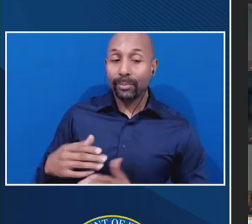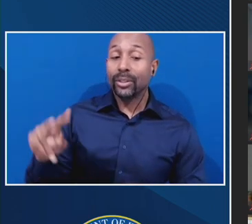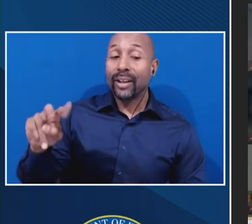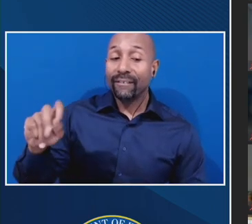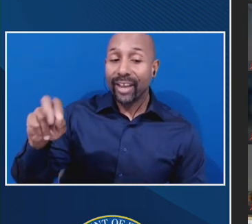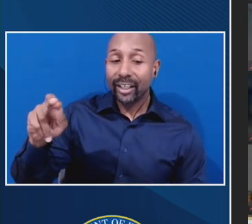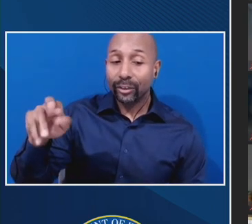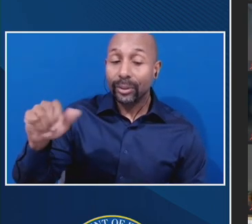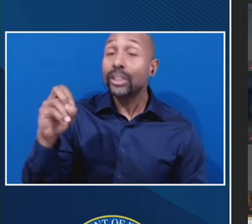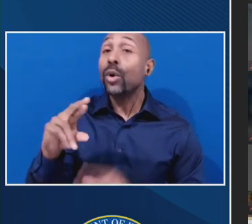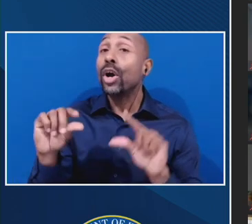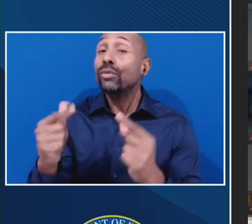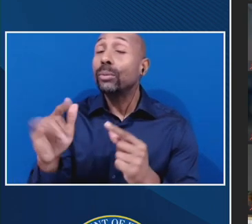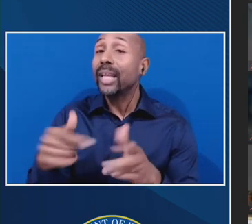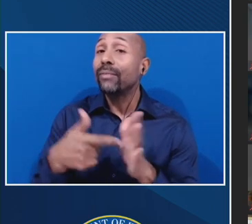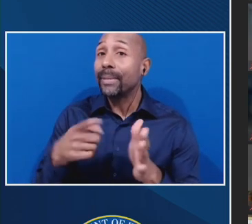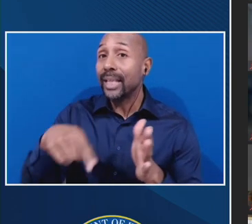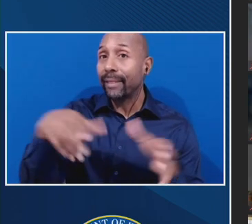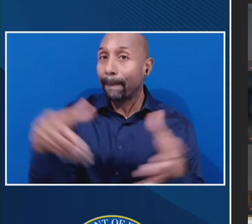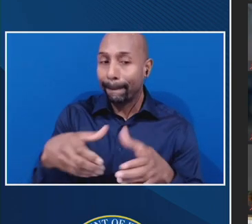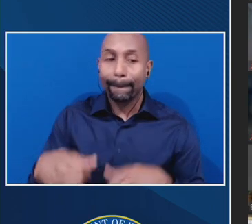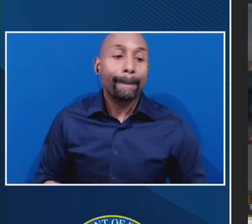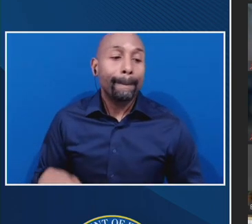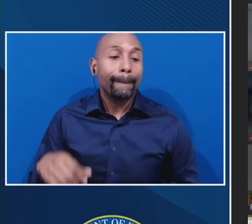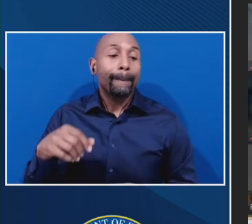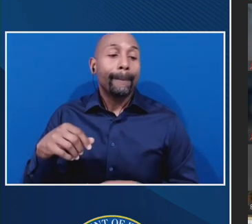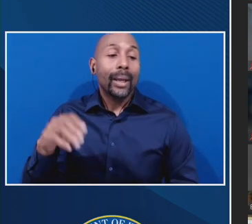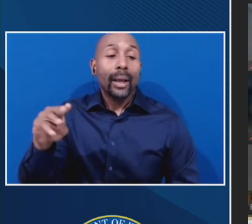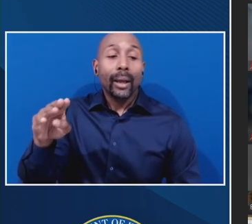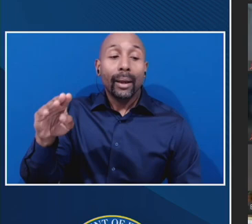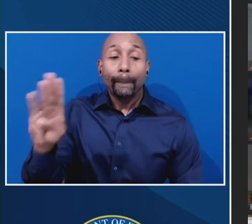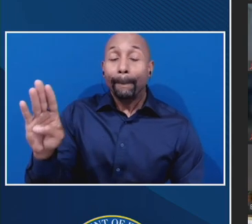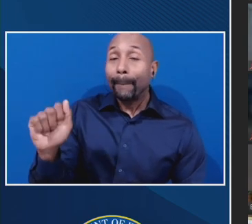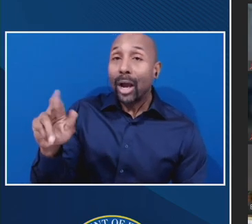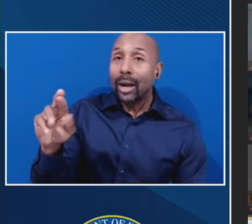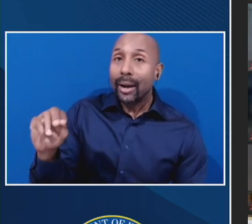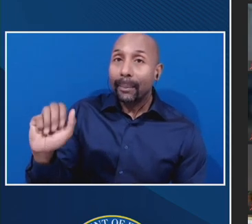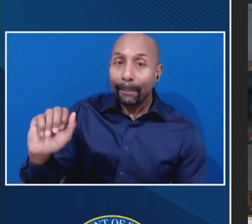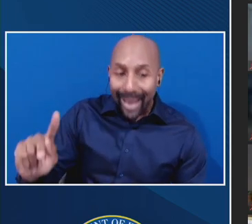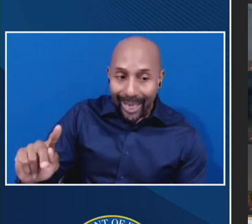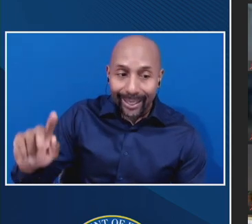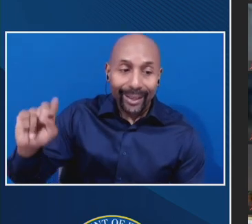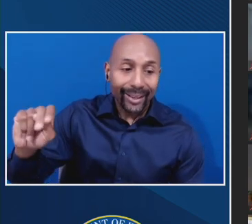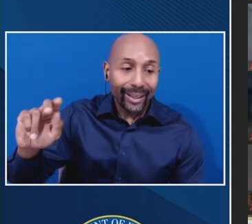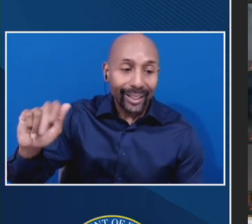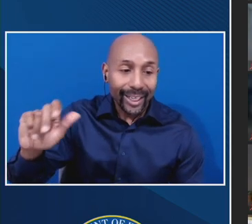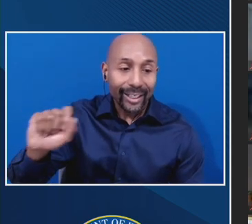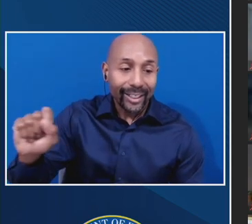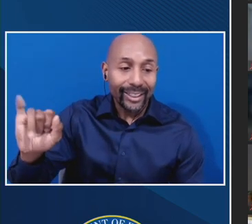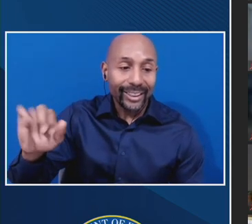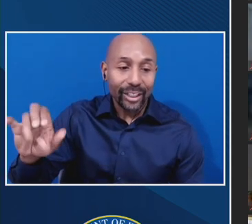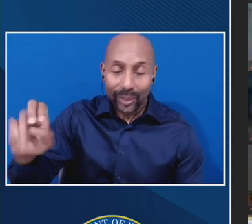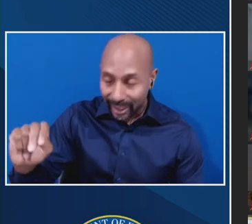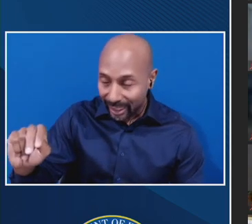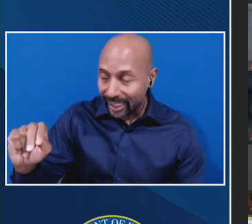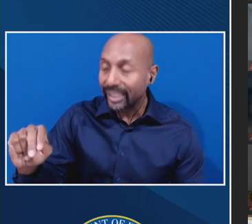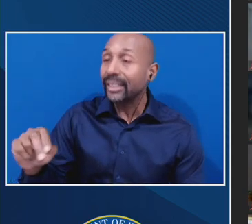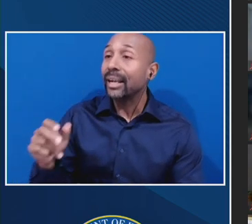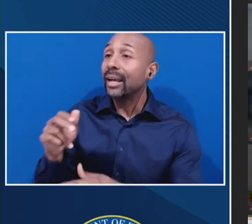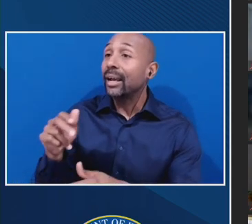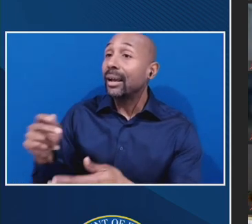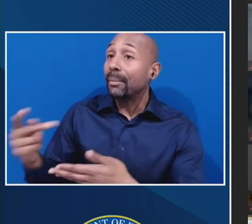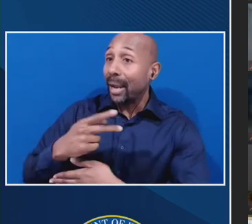Our primary there is Barmak Nasirian. Barmak. Good morning. And